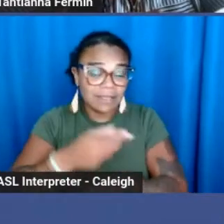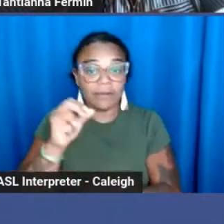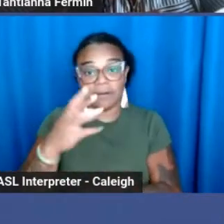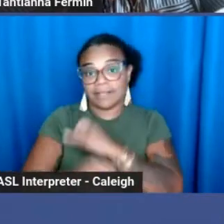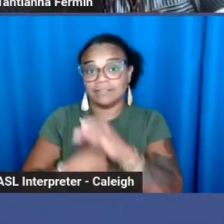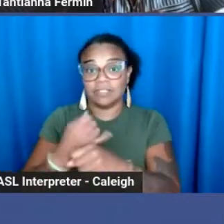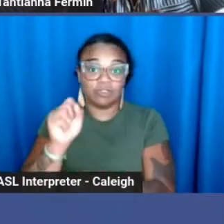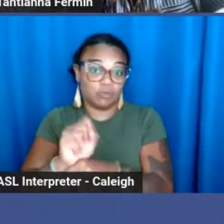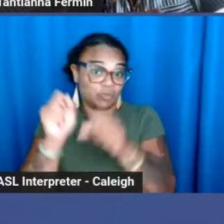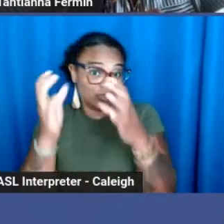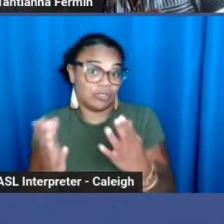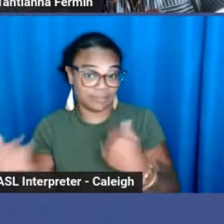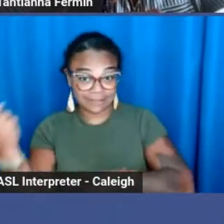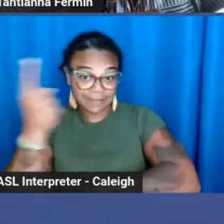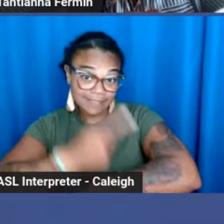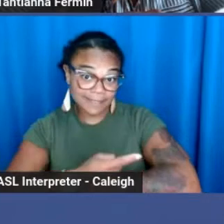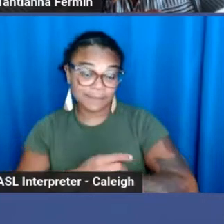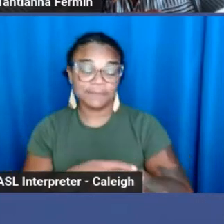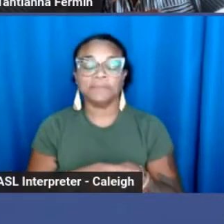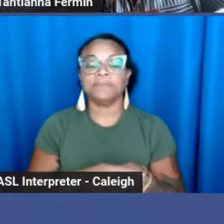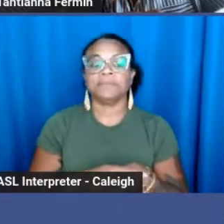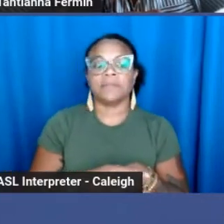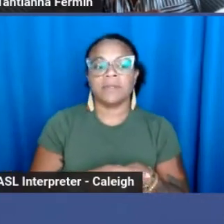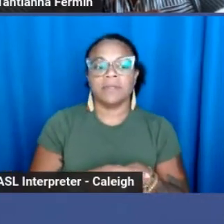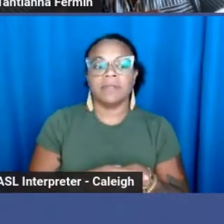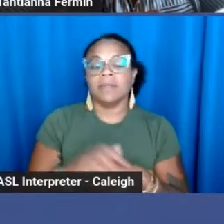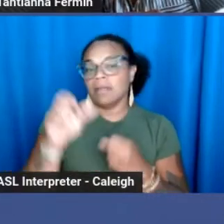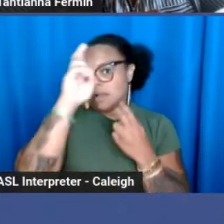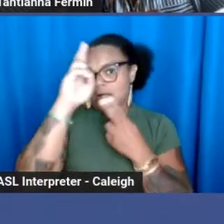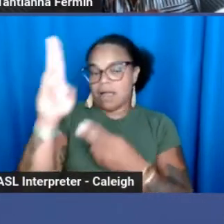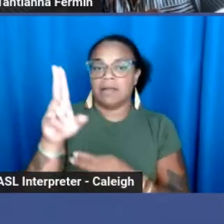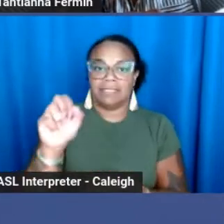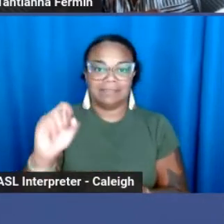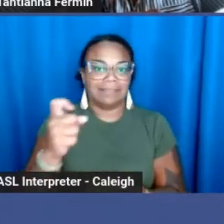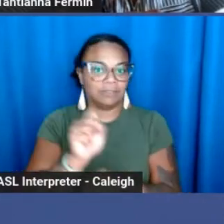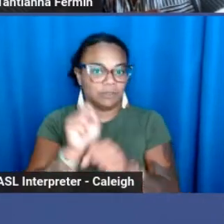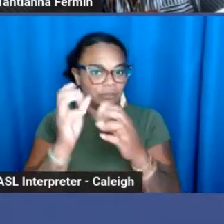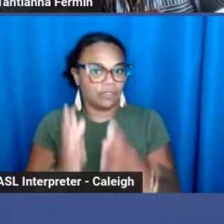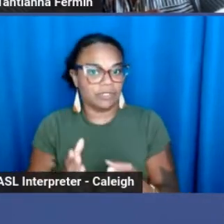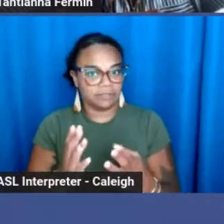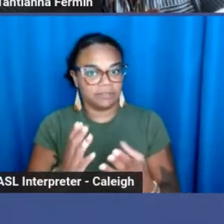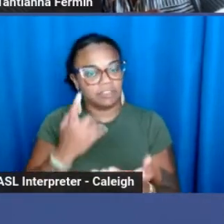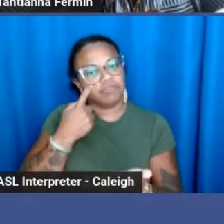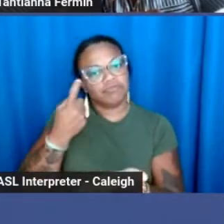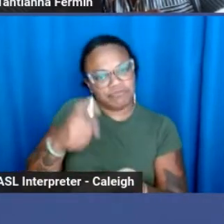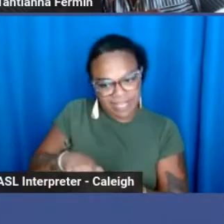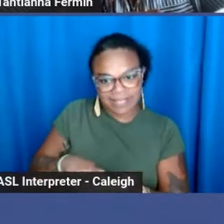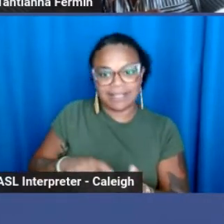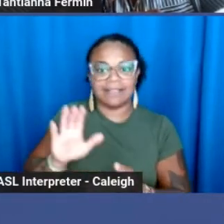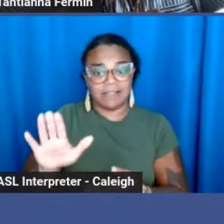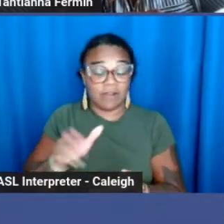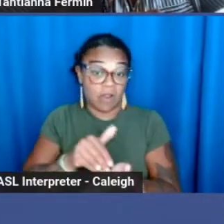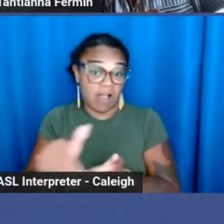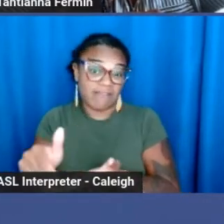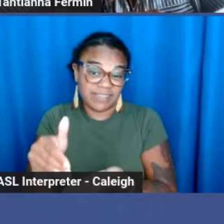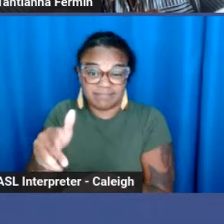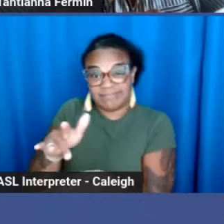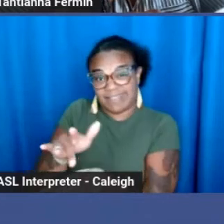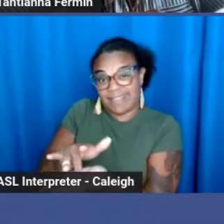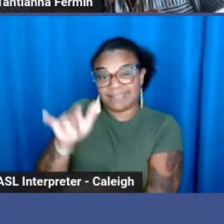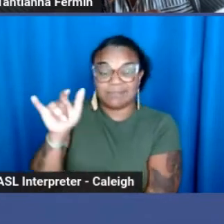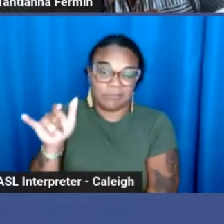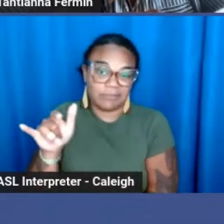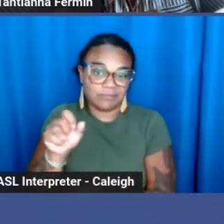Workers Day honors sex workers and recognizes their often exploited working